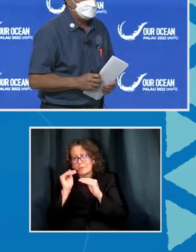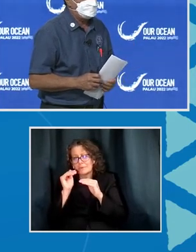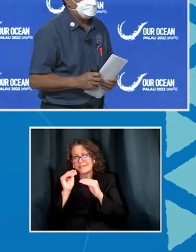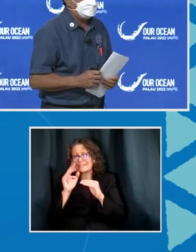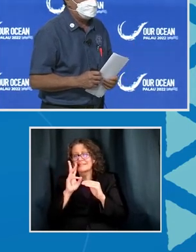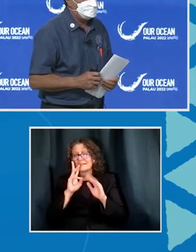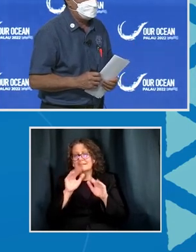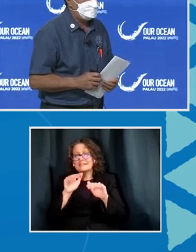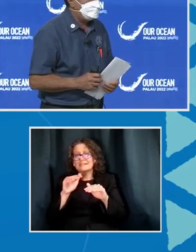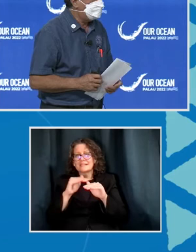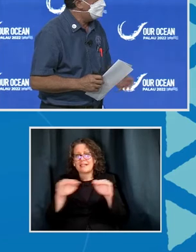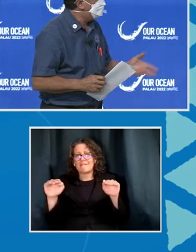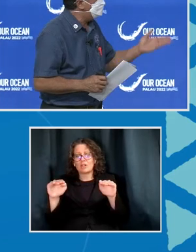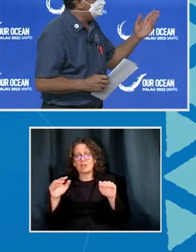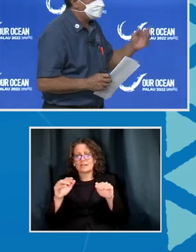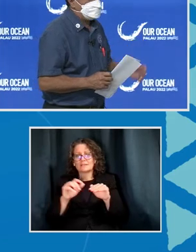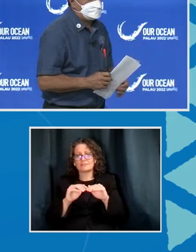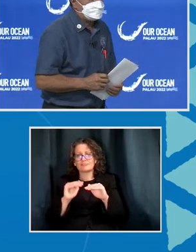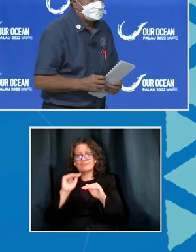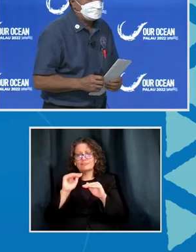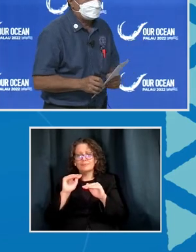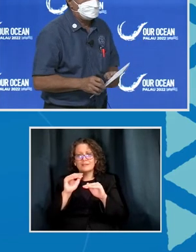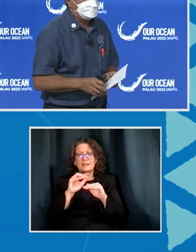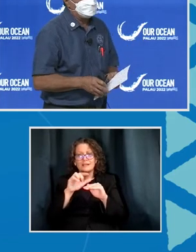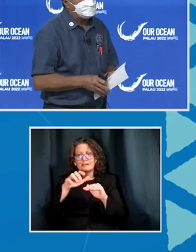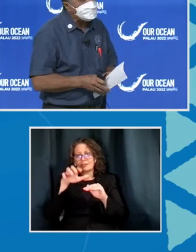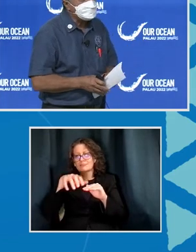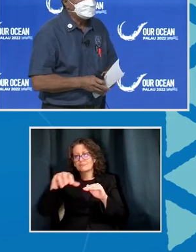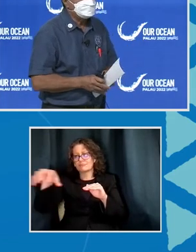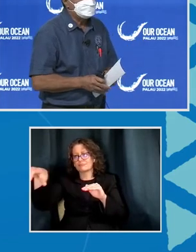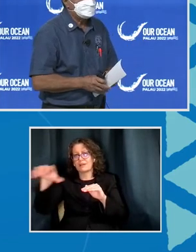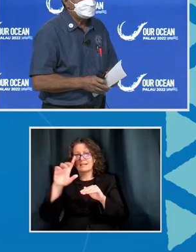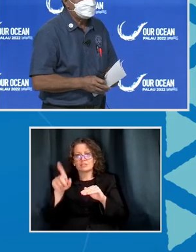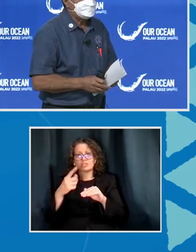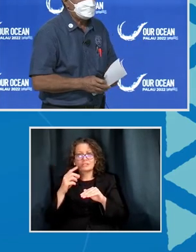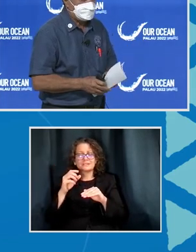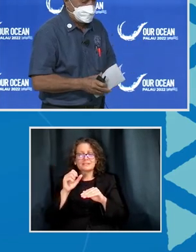sand, and brush, and reef.